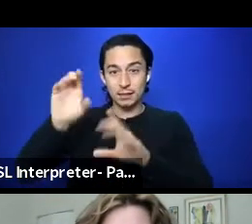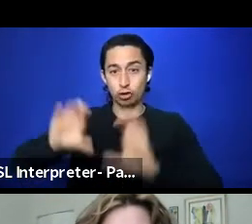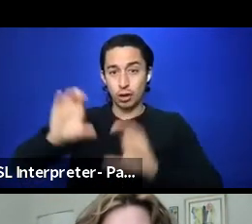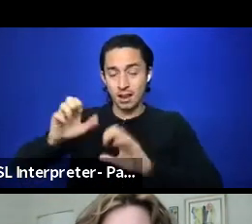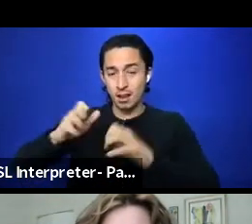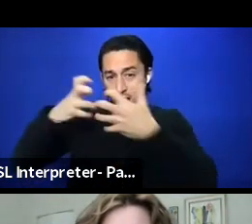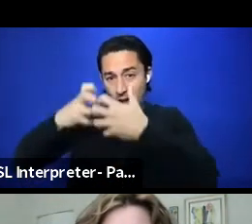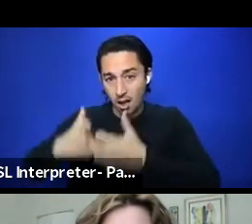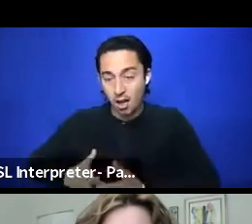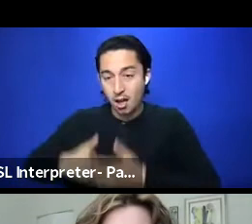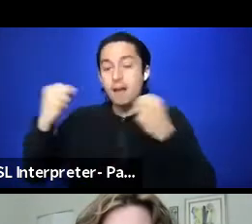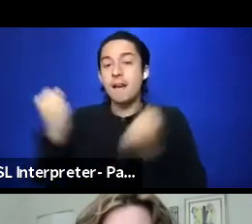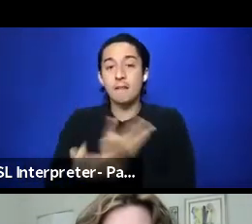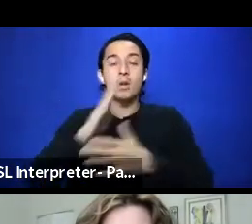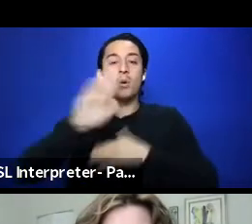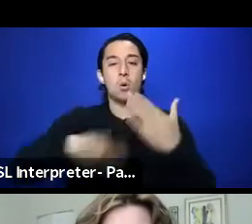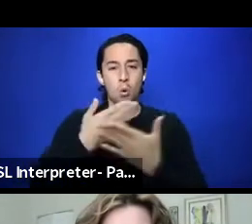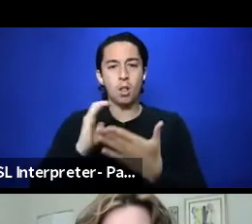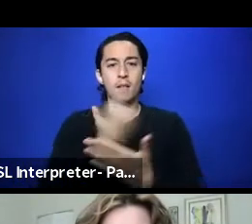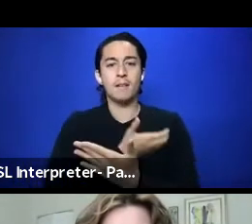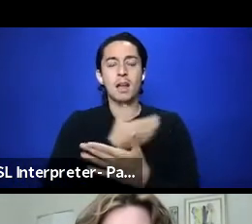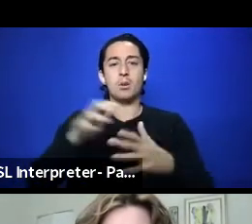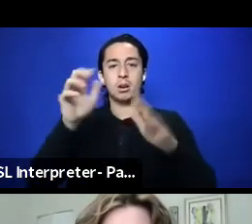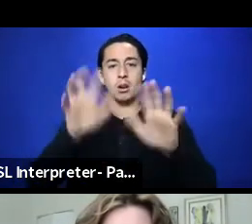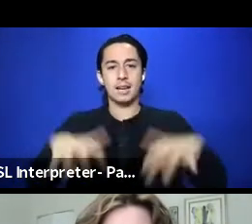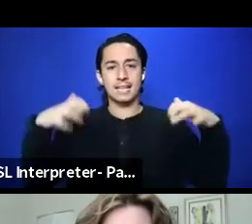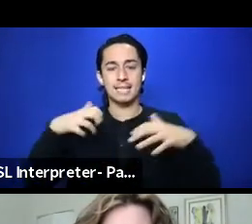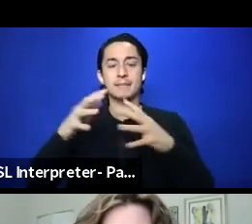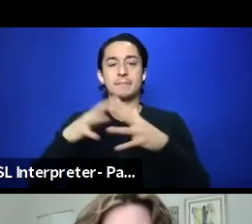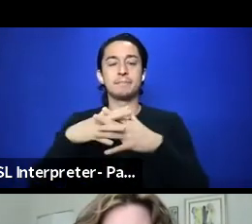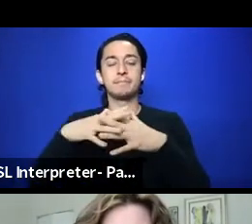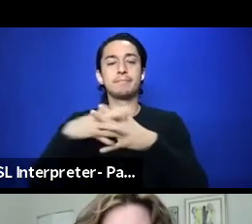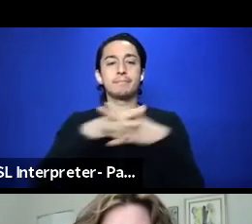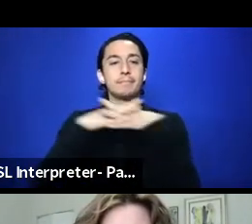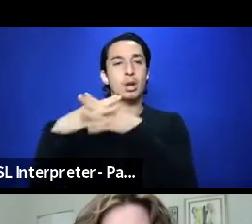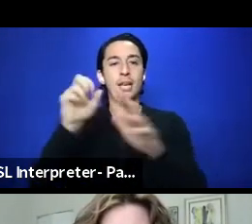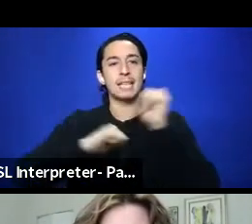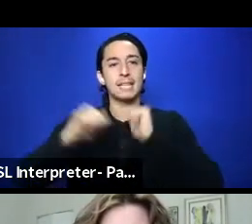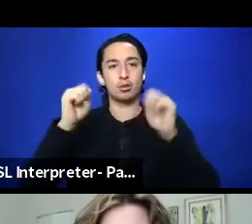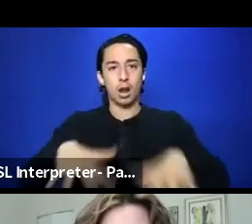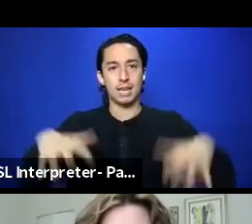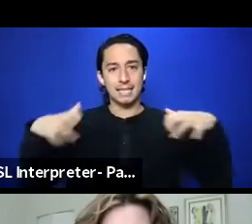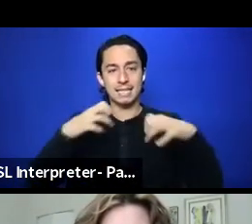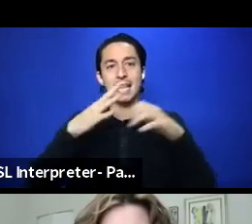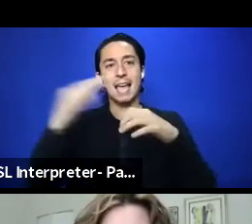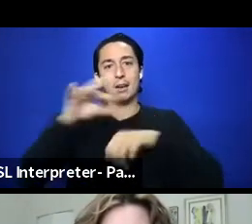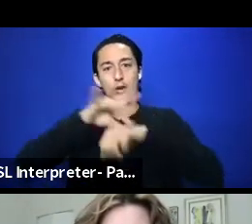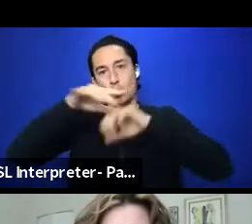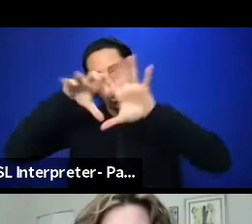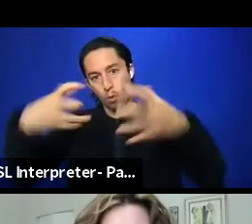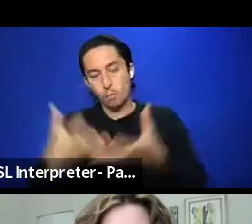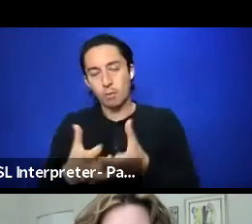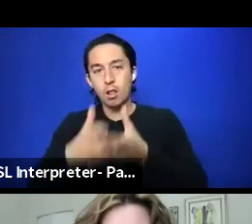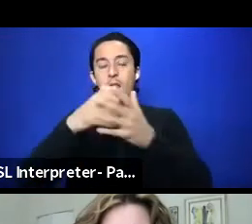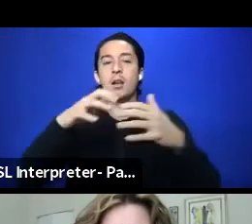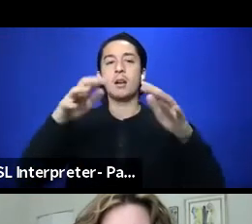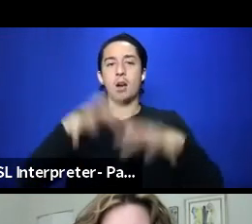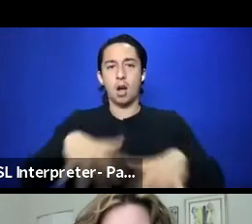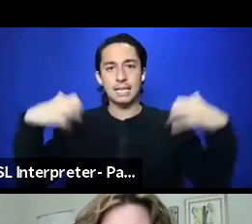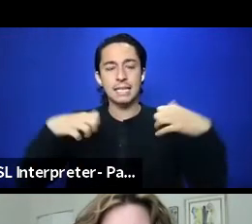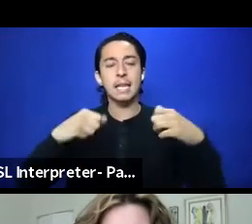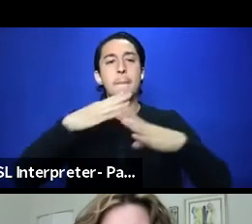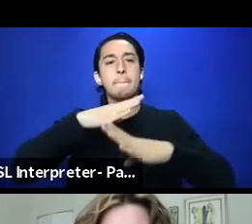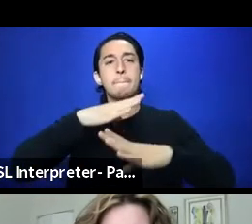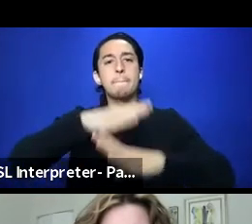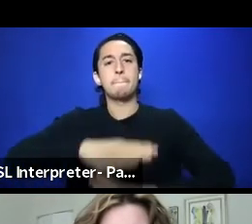all of our audience, American theater audience and global audience, what are the barriers that exist right now of seeing